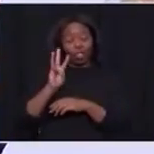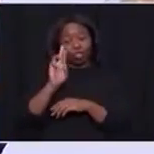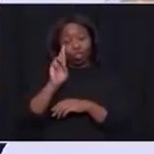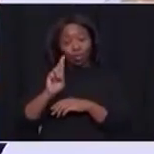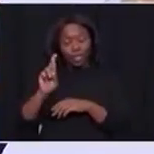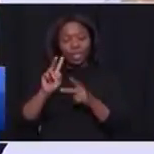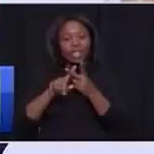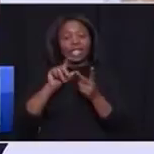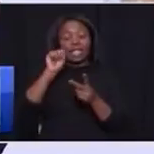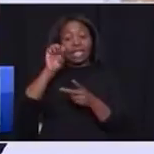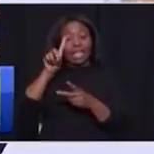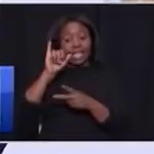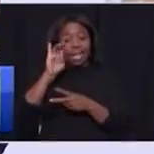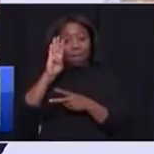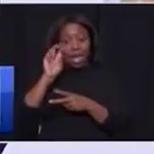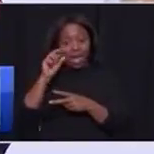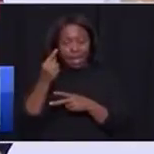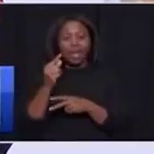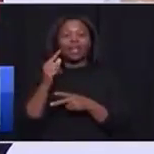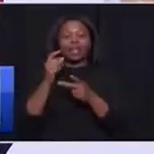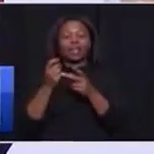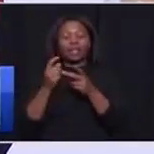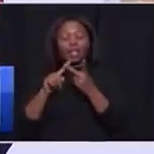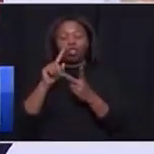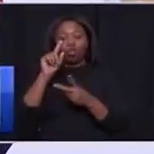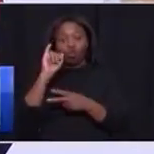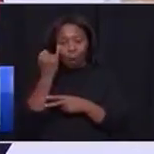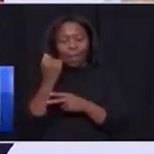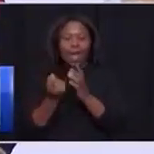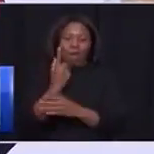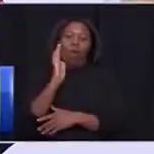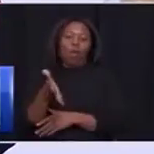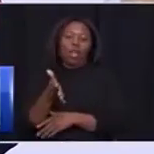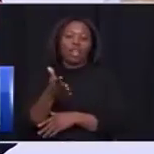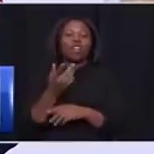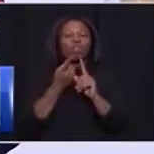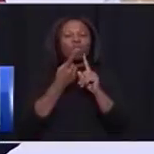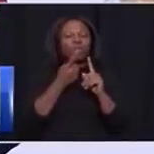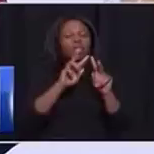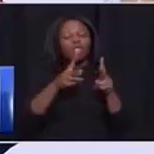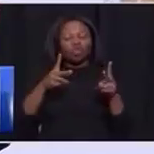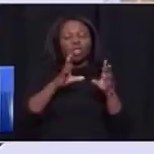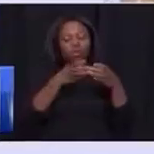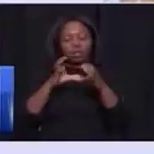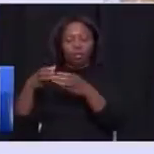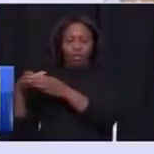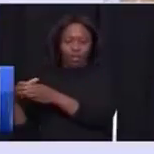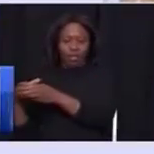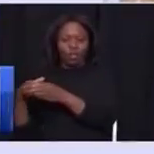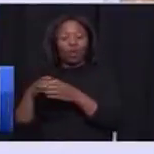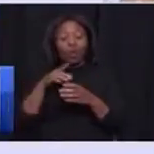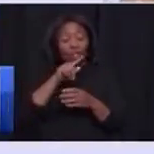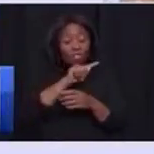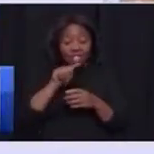happen in Sidibeeng. And it will happen in Johannesburg for different sectors. So, these are joint